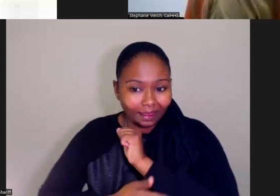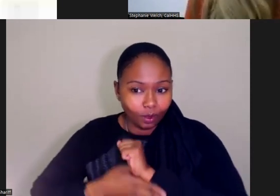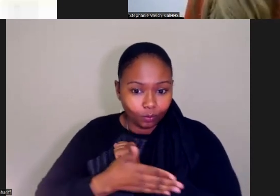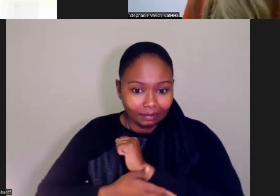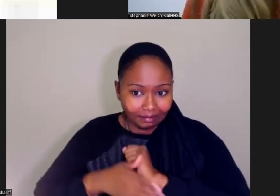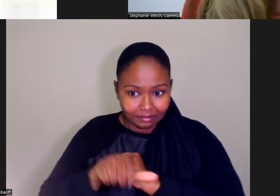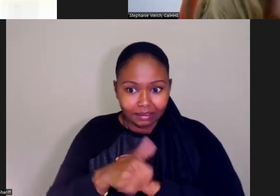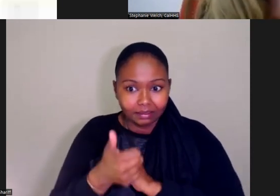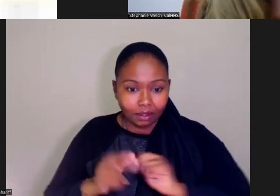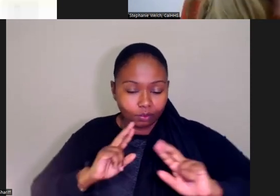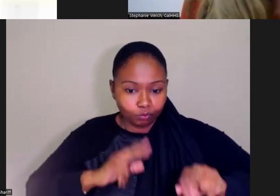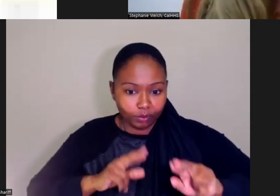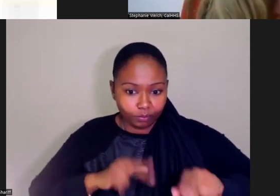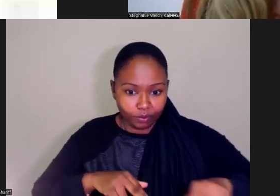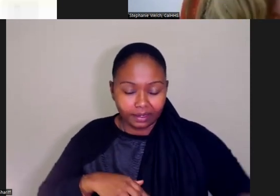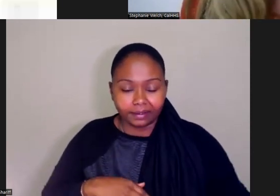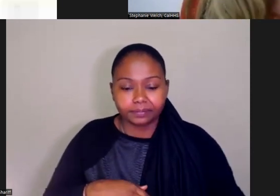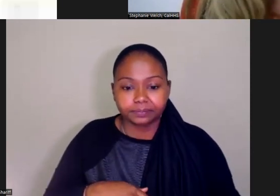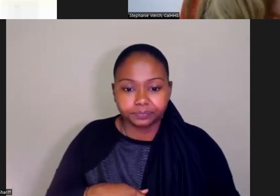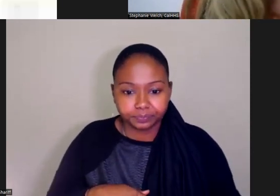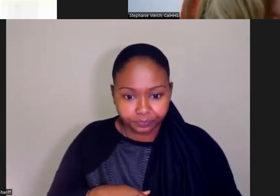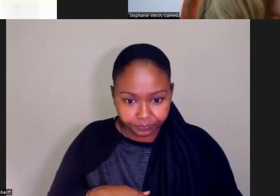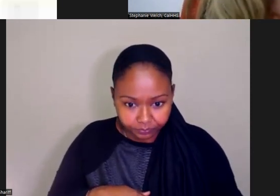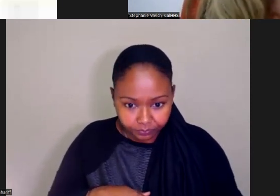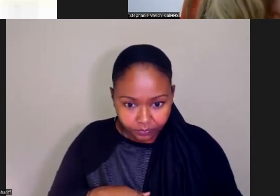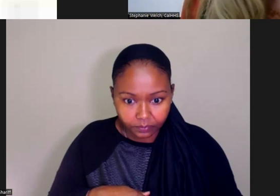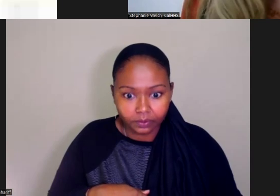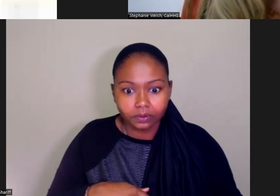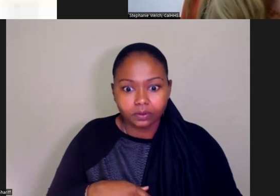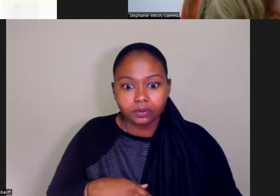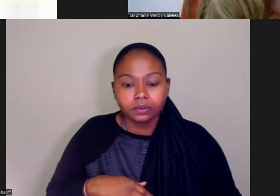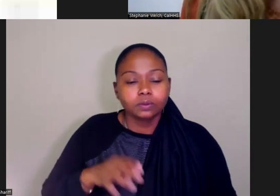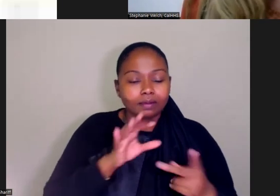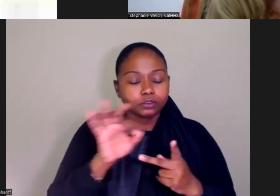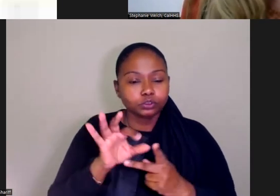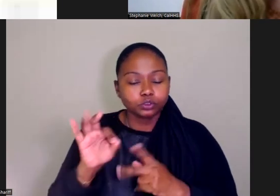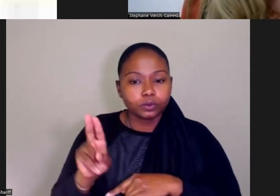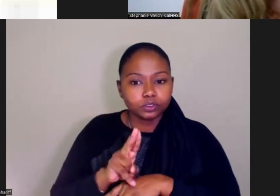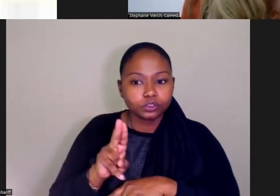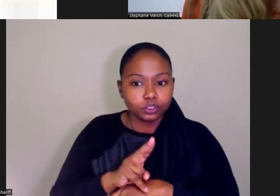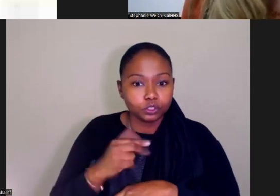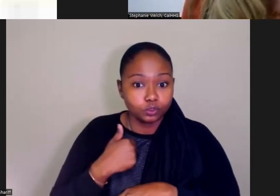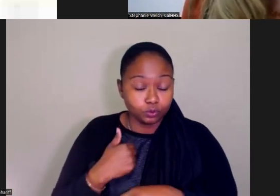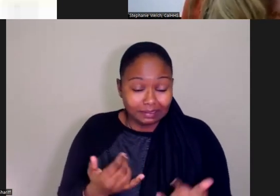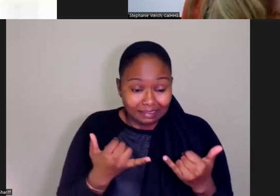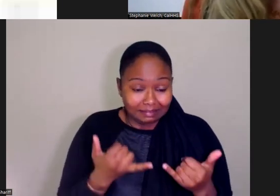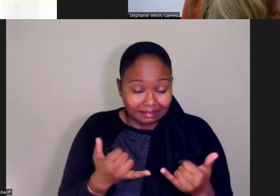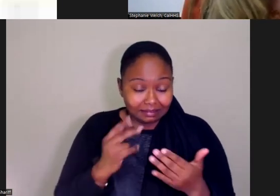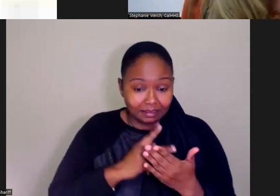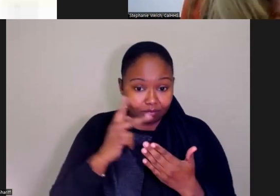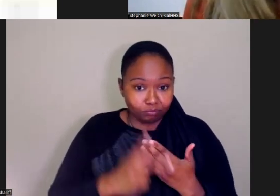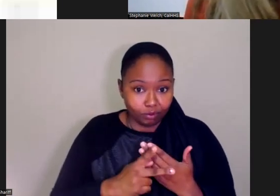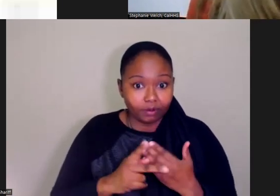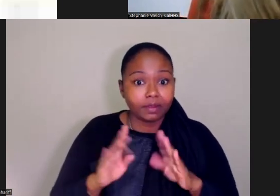other reporting and, and, and such. There was the choice to, um, um, an existing program, the behavioral health continuum